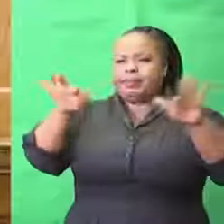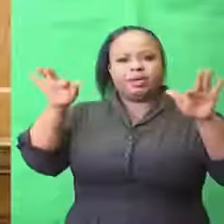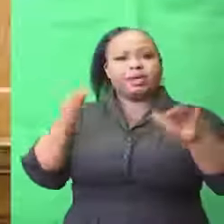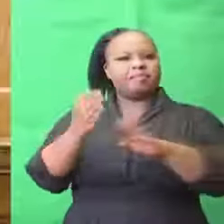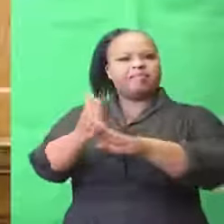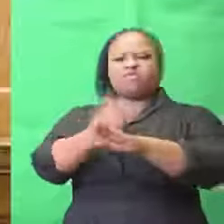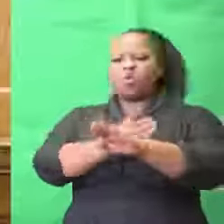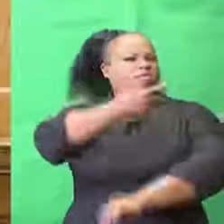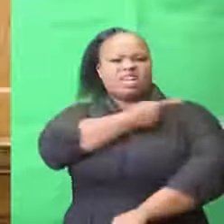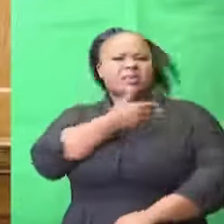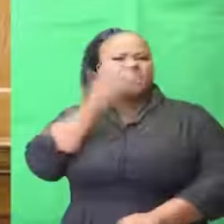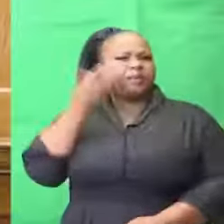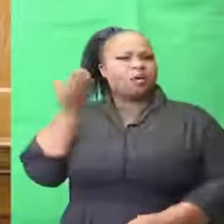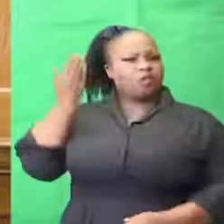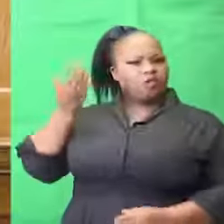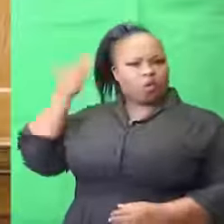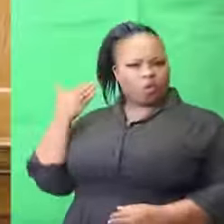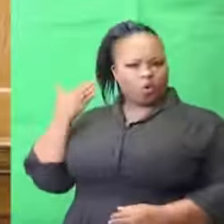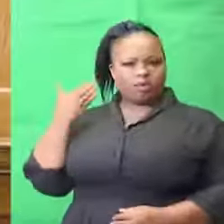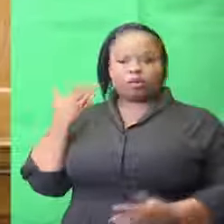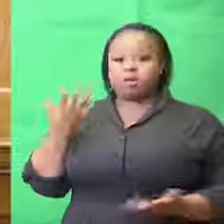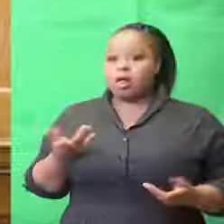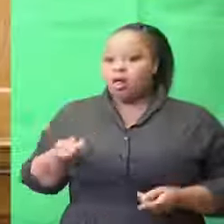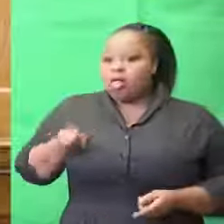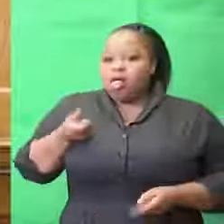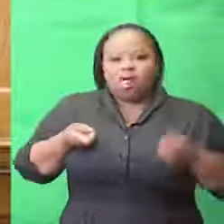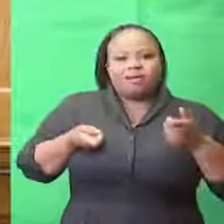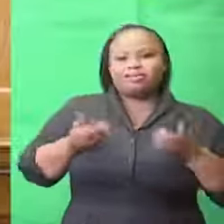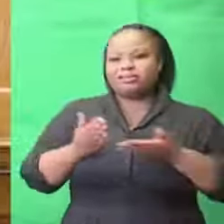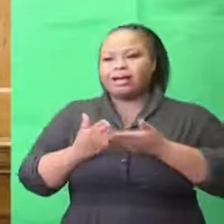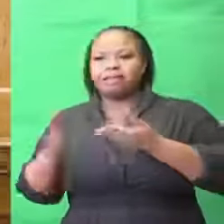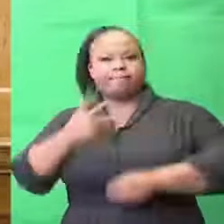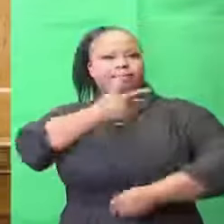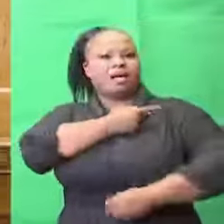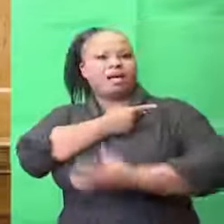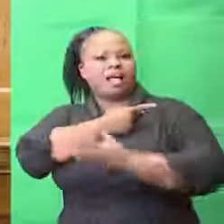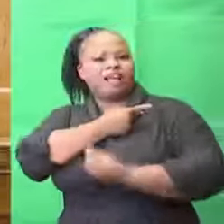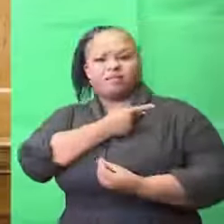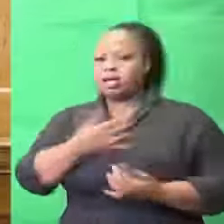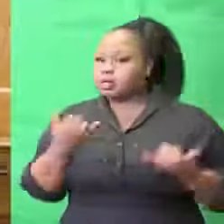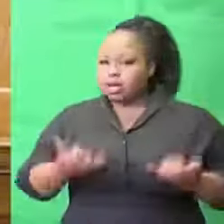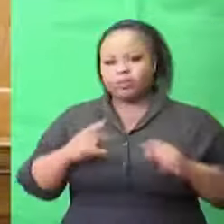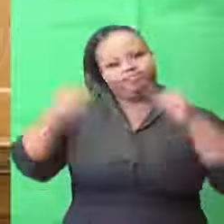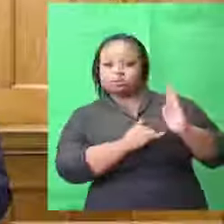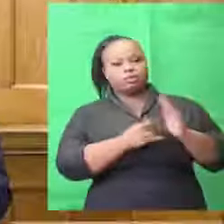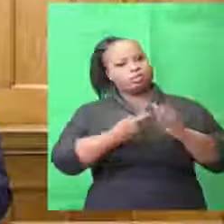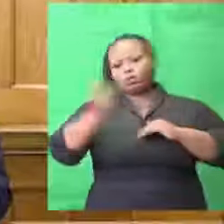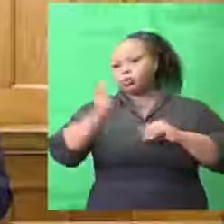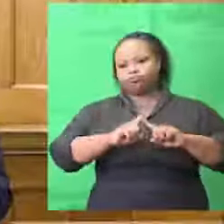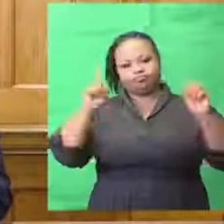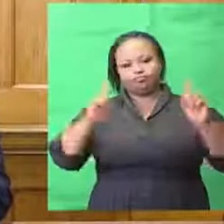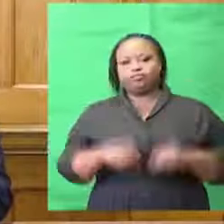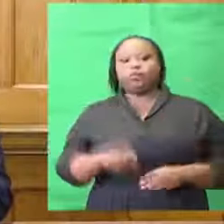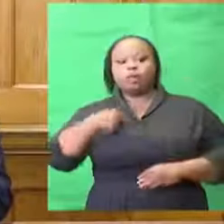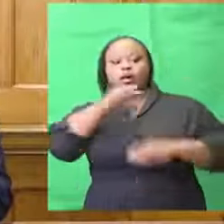were not widely available and far fewer people were vaccinated. This is no longer the case. We will